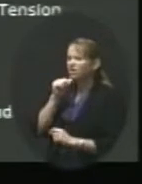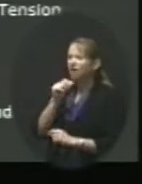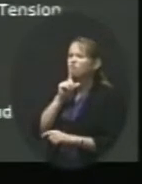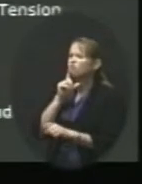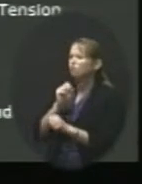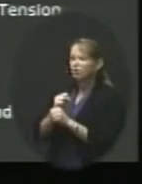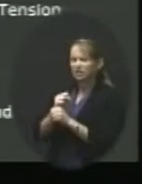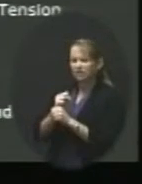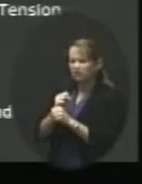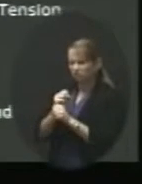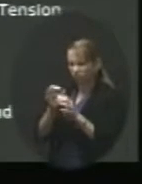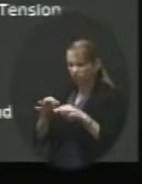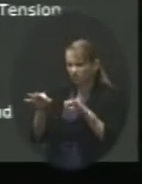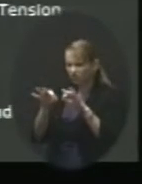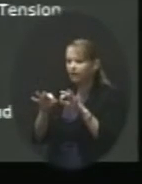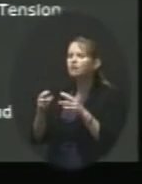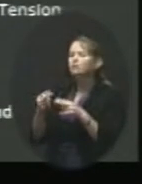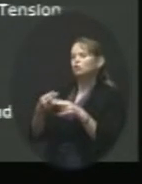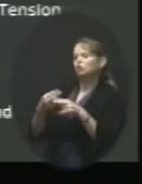Shortens the window for us a little bit.